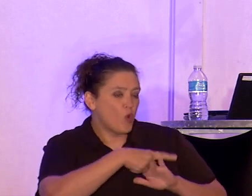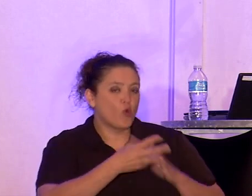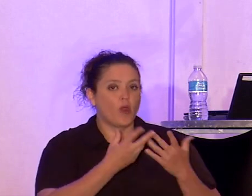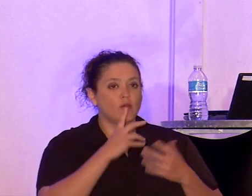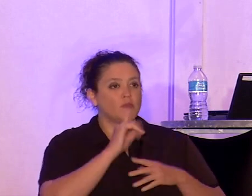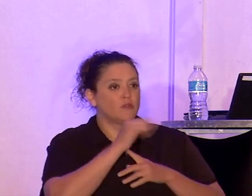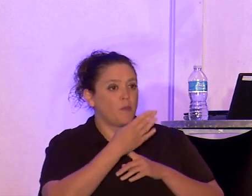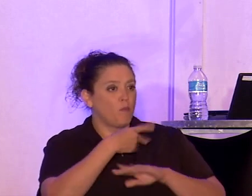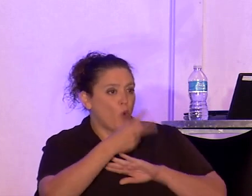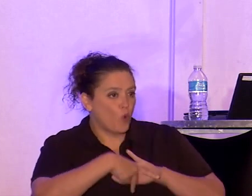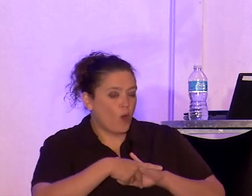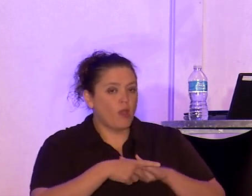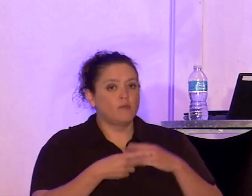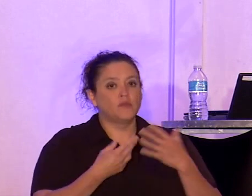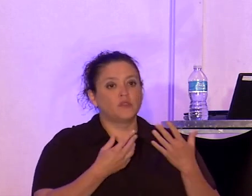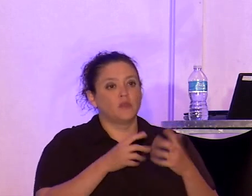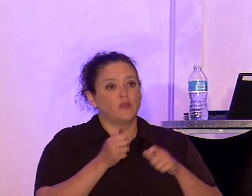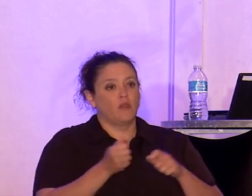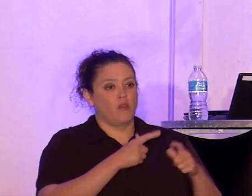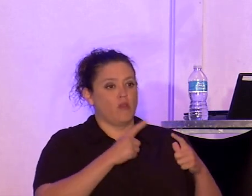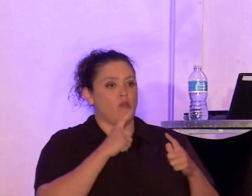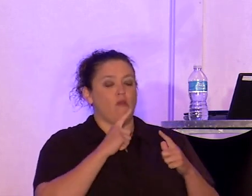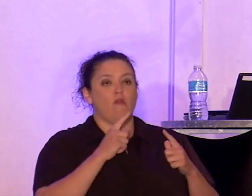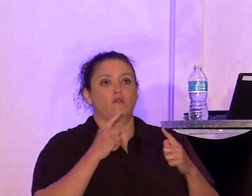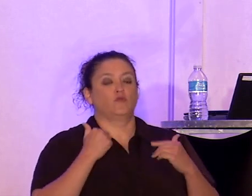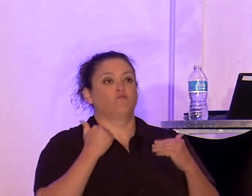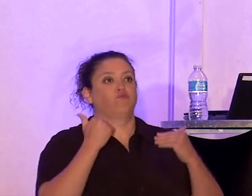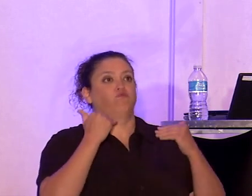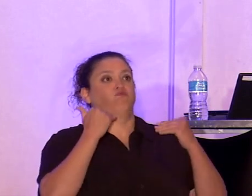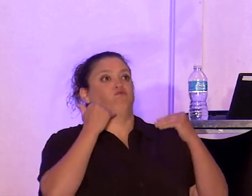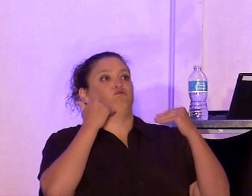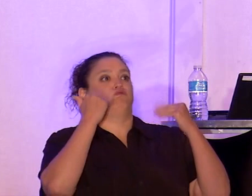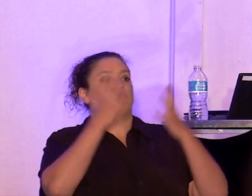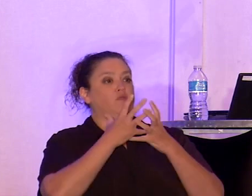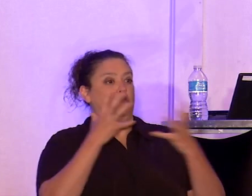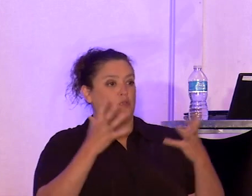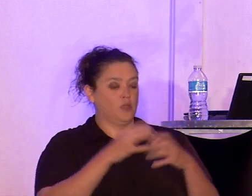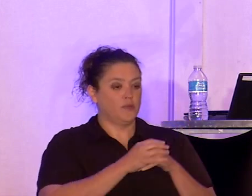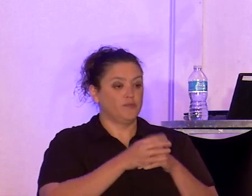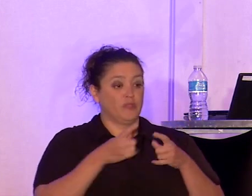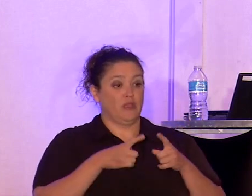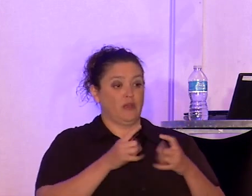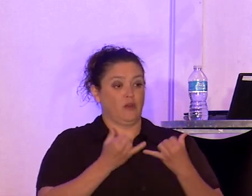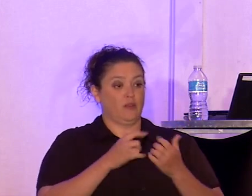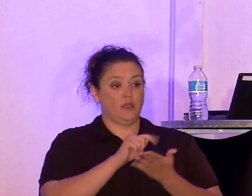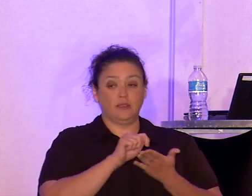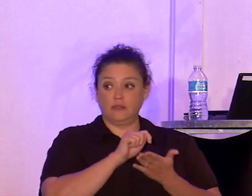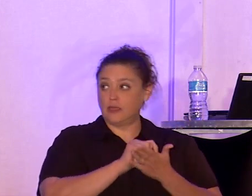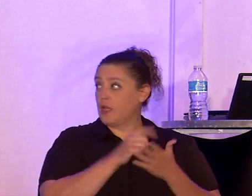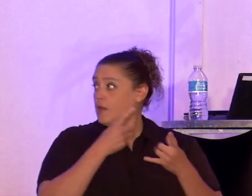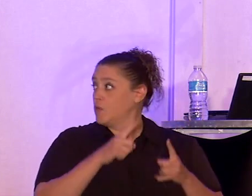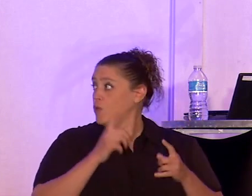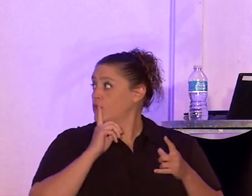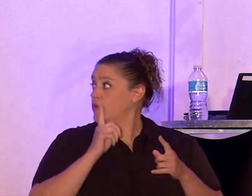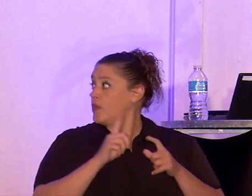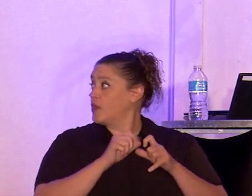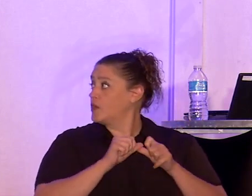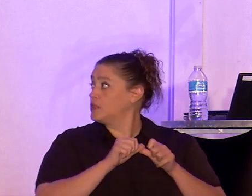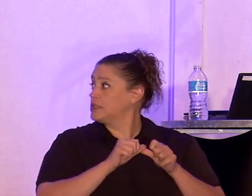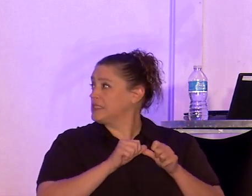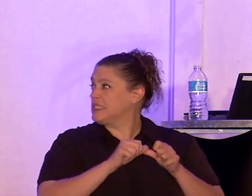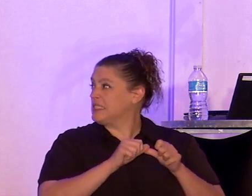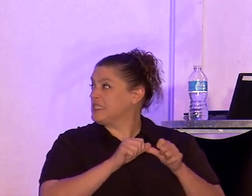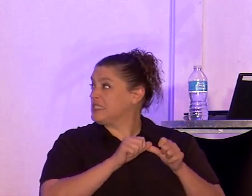job programs are packed to the gills. And so in this era of endless depression,